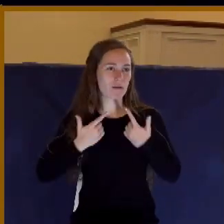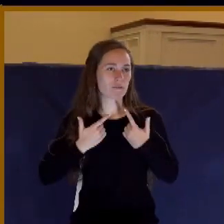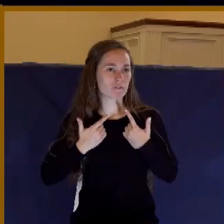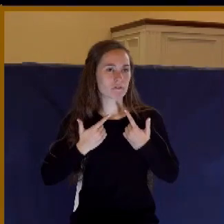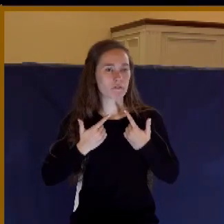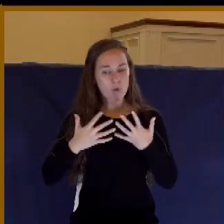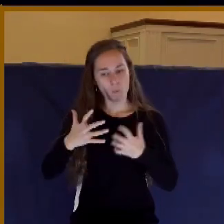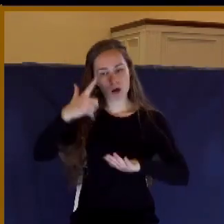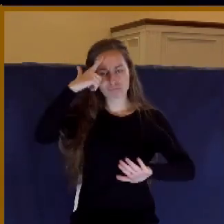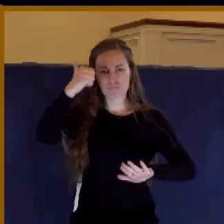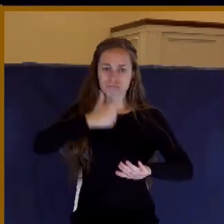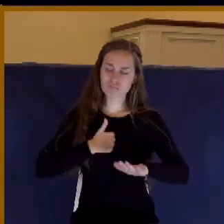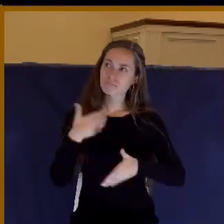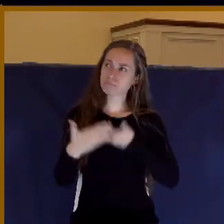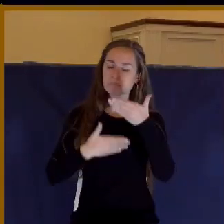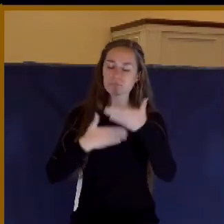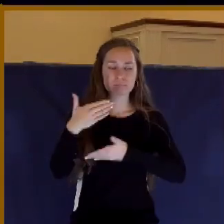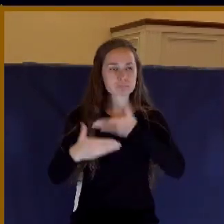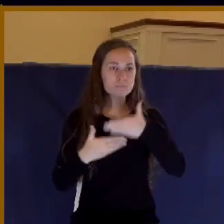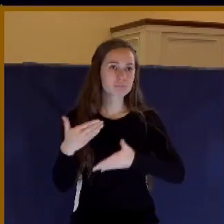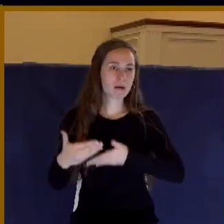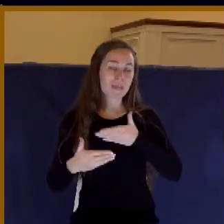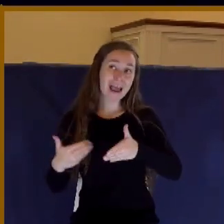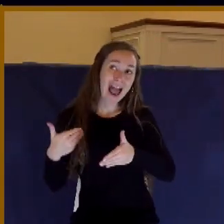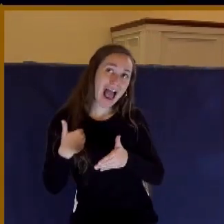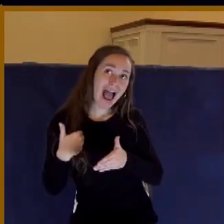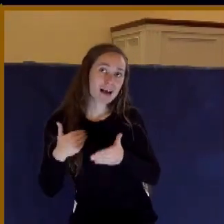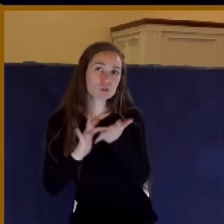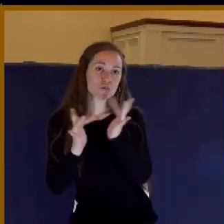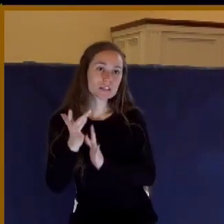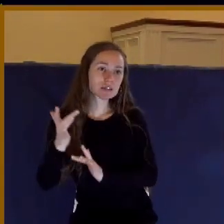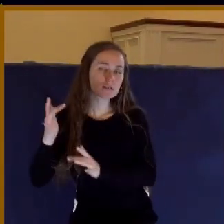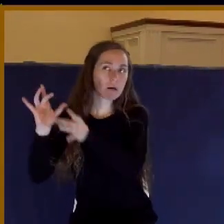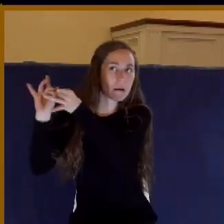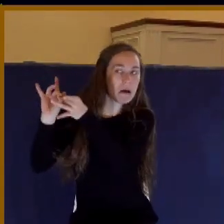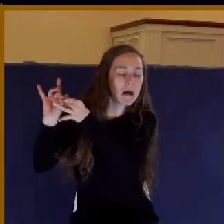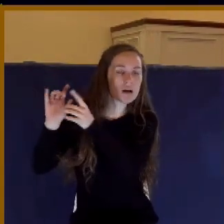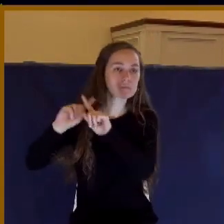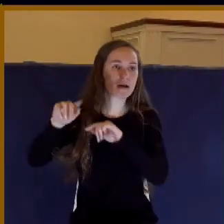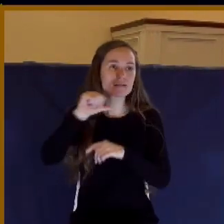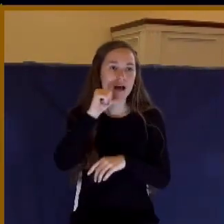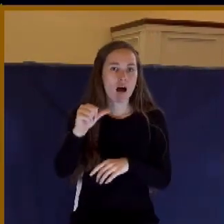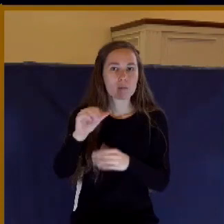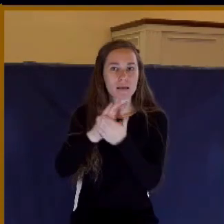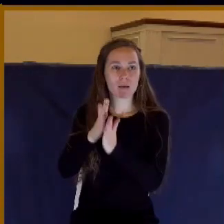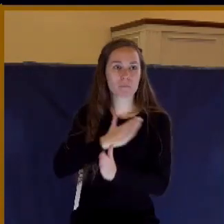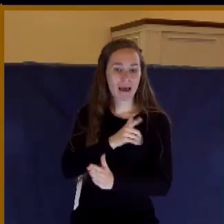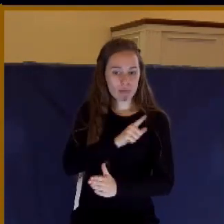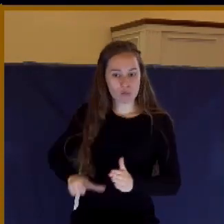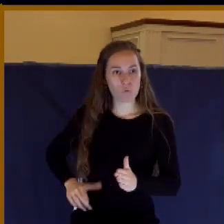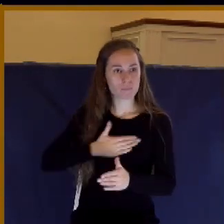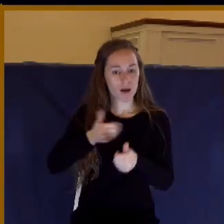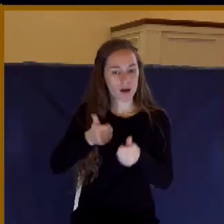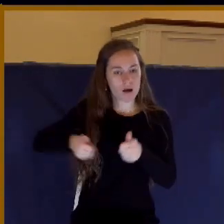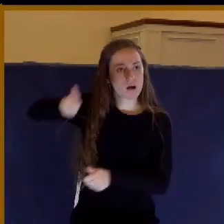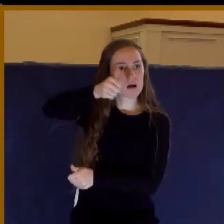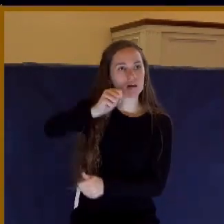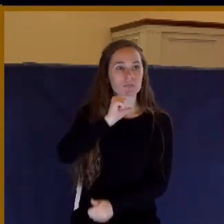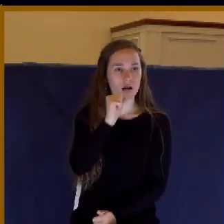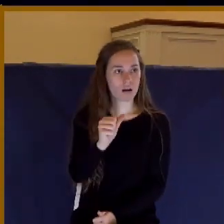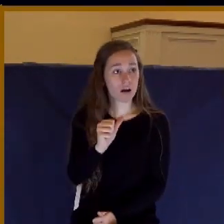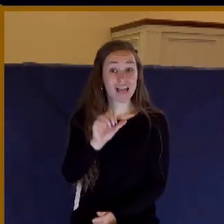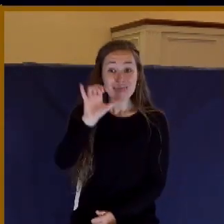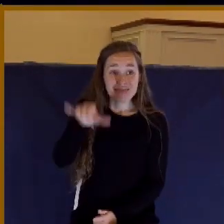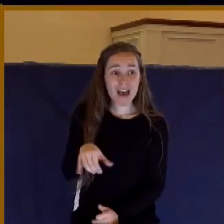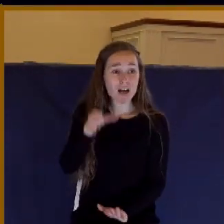live how we want to live. We want Him as Savior. We don't want Him as Lord. That's a false gospel that permeates the church.